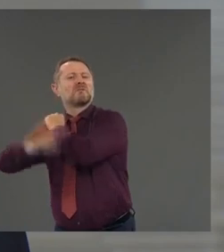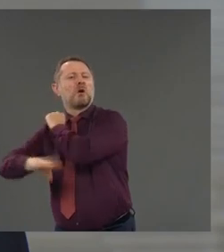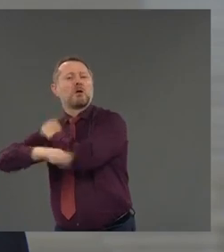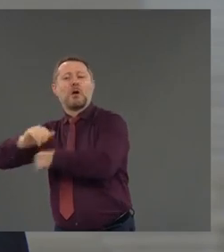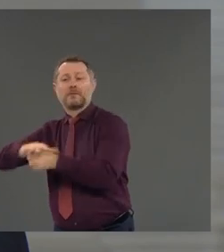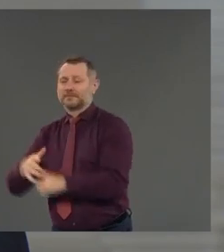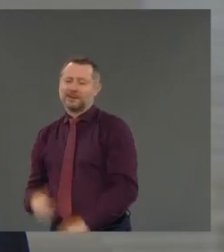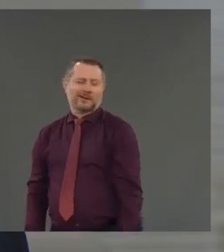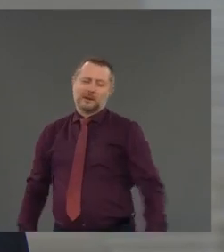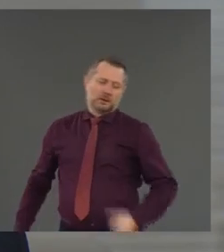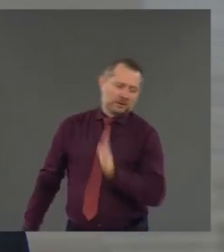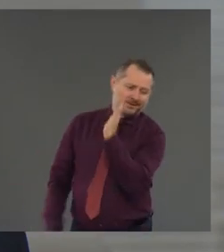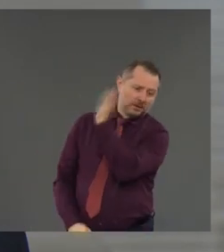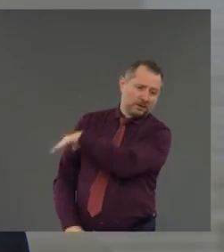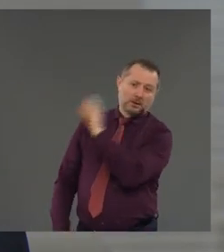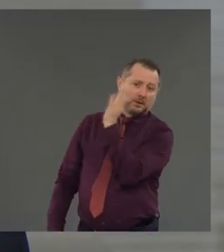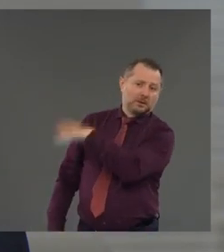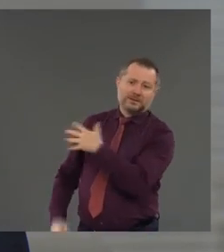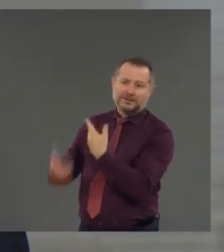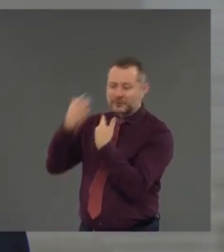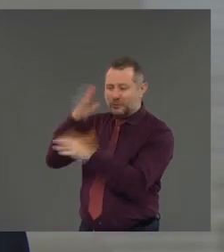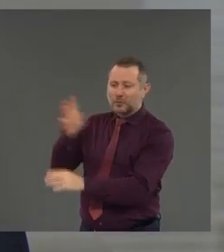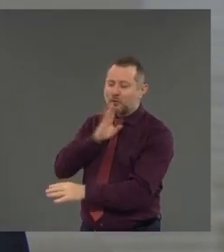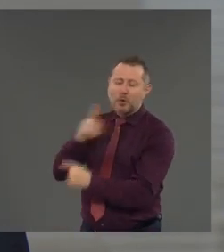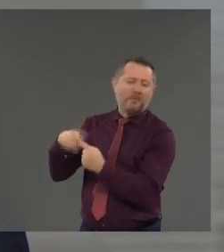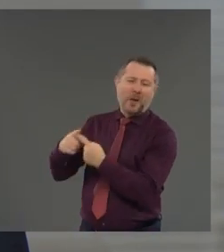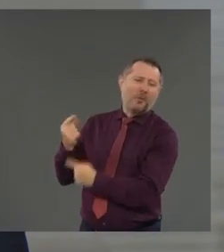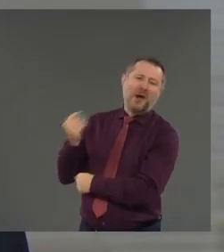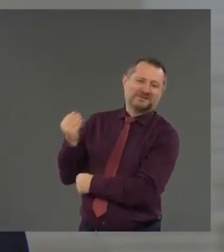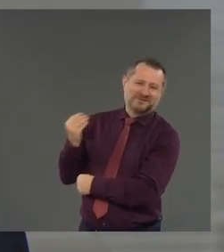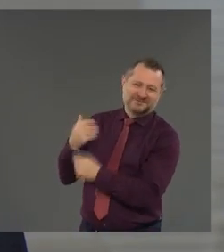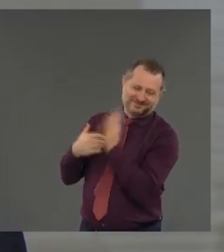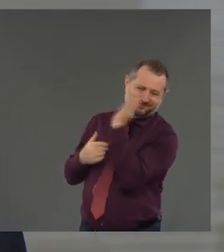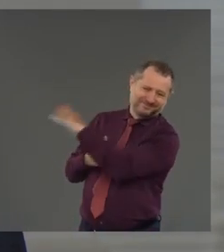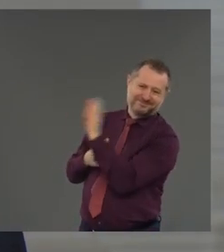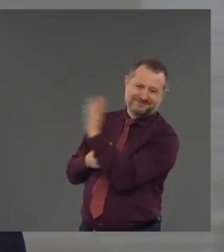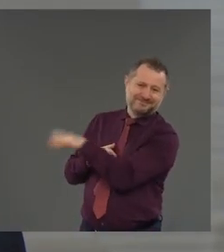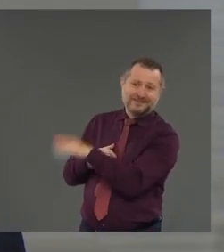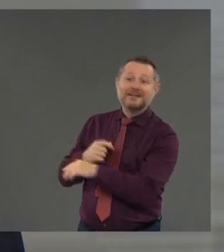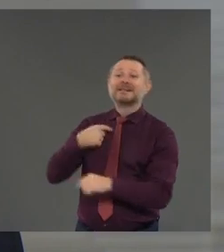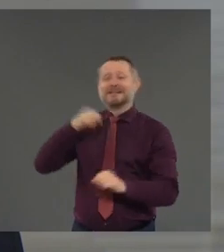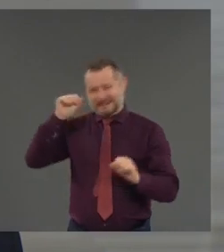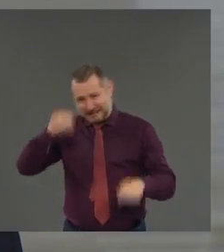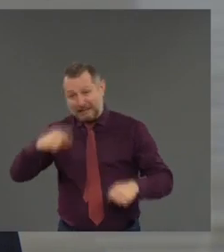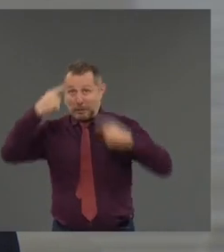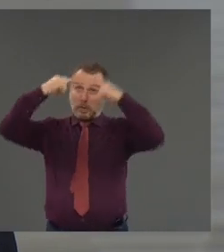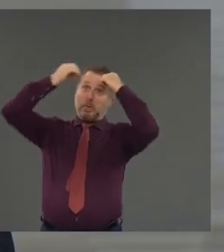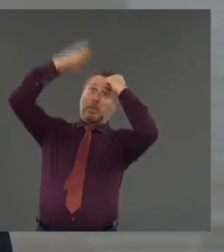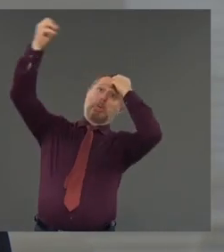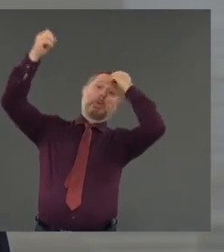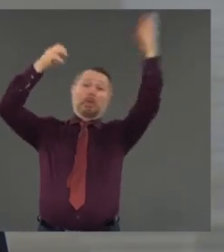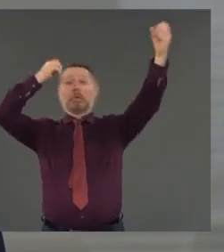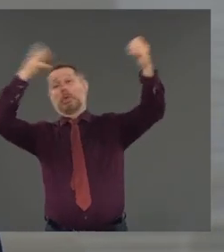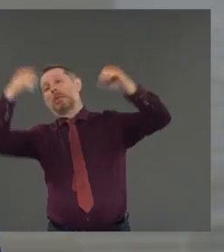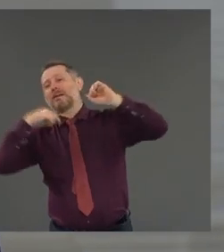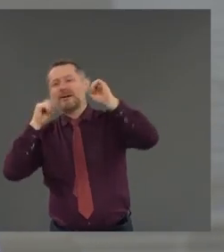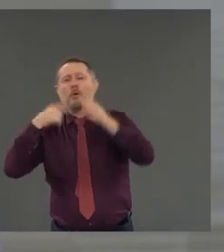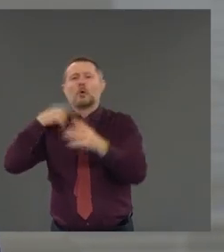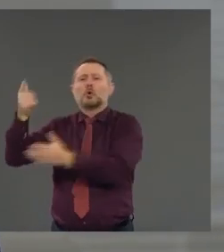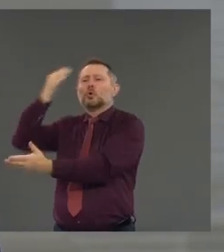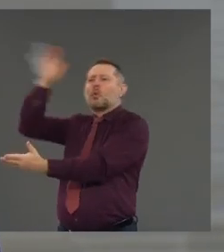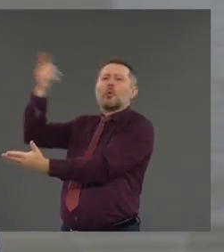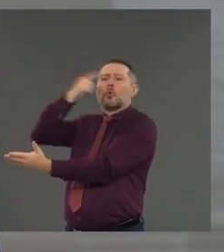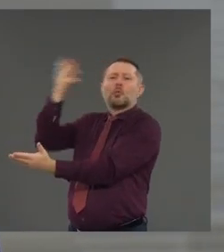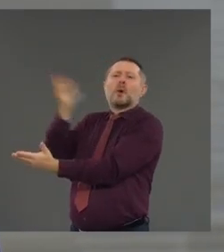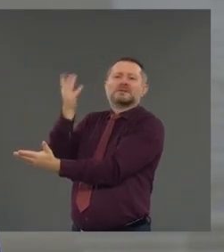Now, you can guess. You can speculate. I think. But nobody knows. Nobody knows. So what we're doing now is we're